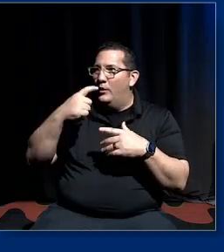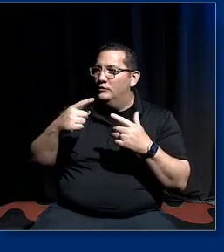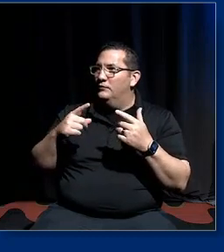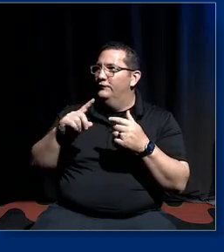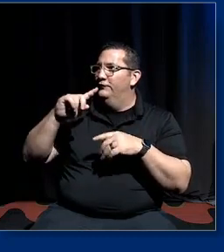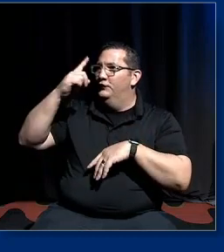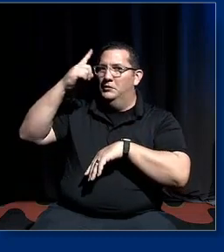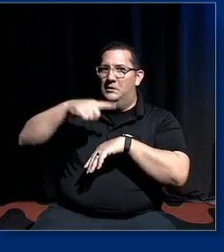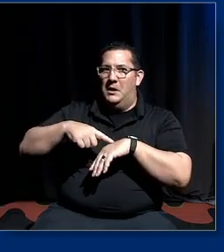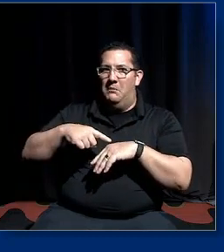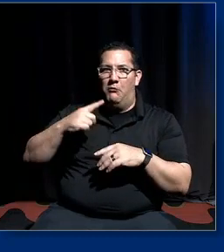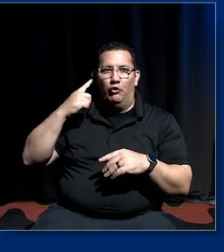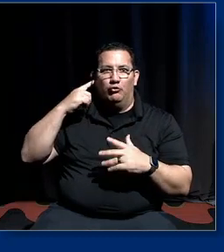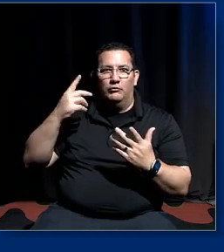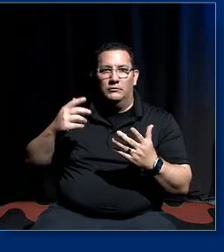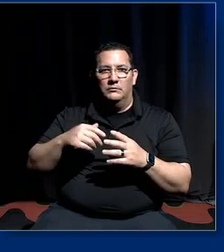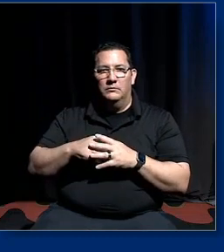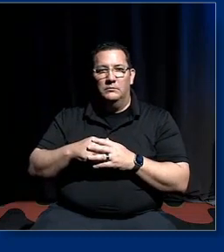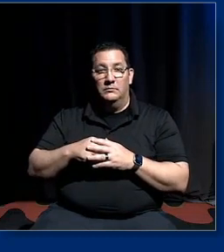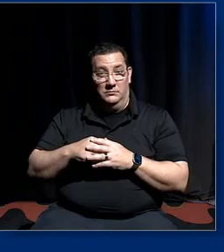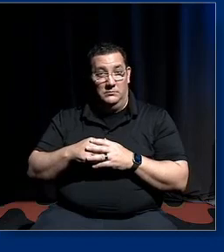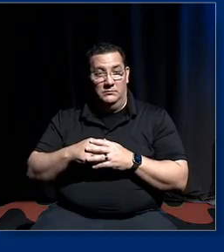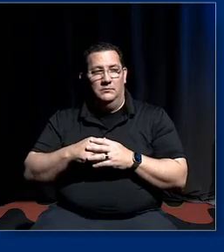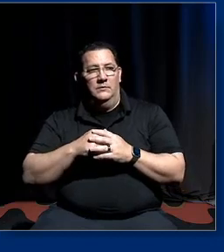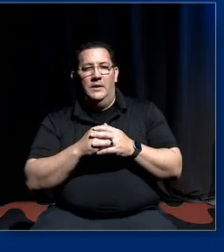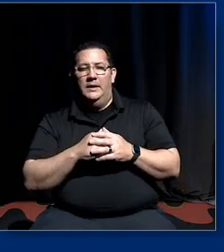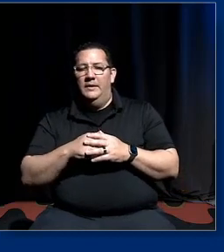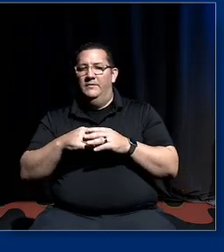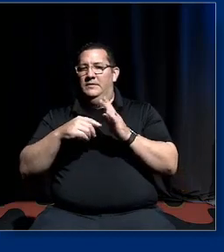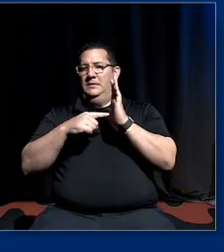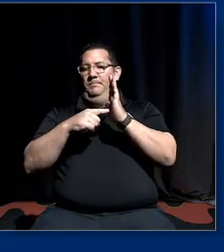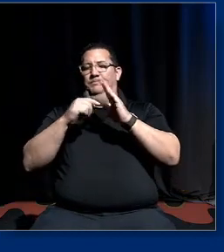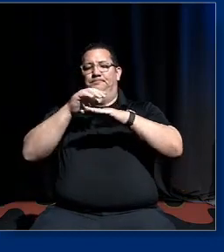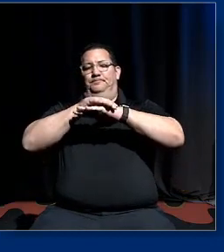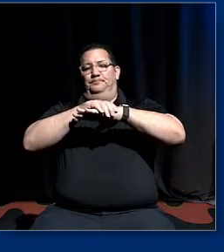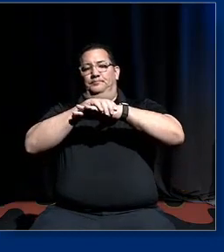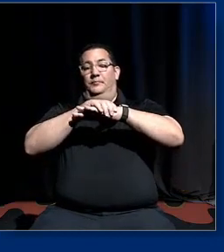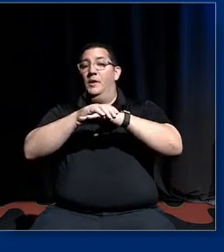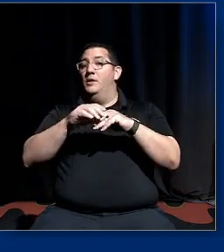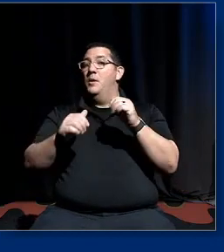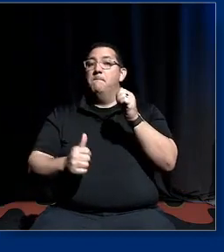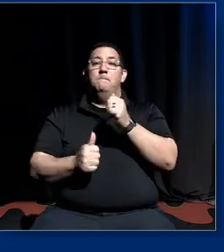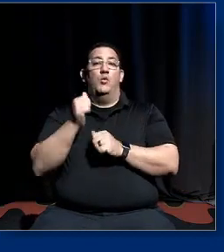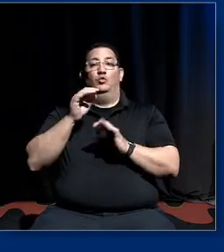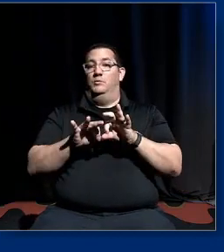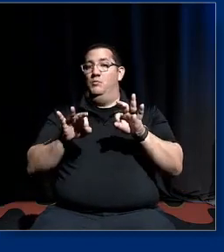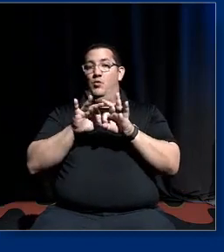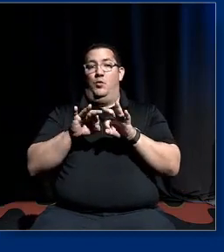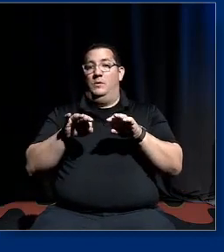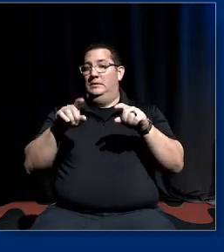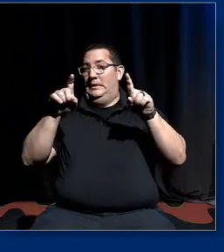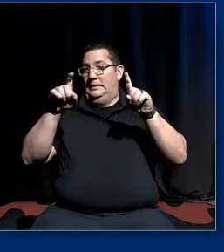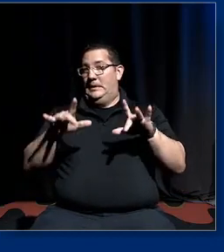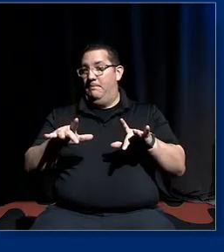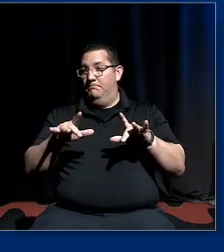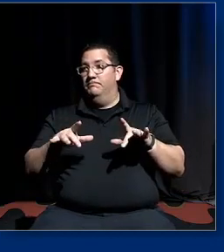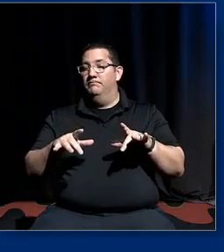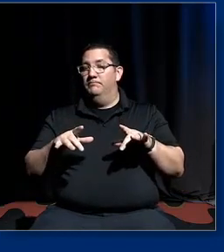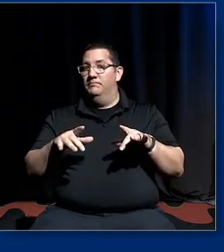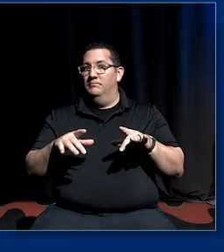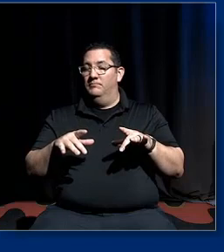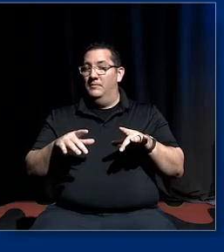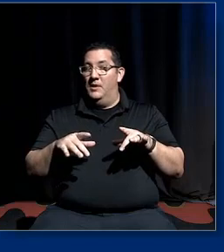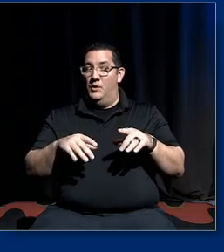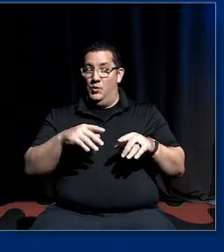education system in england um by the time you come to the most important exams uh disproportionately